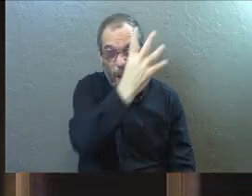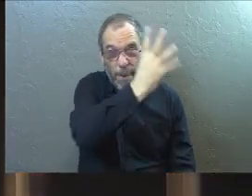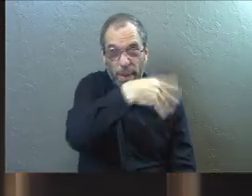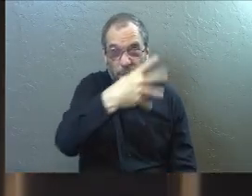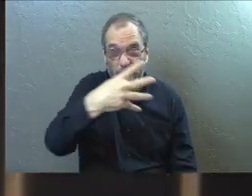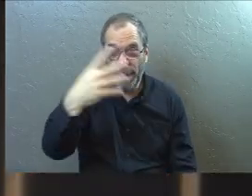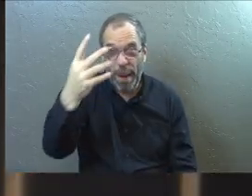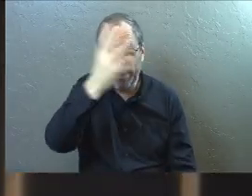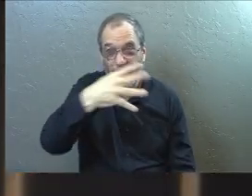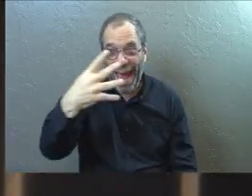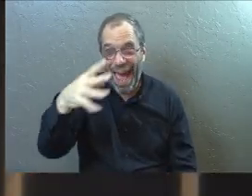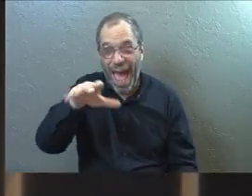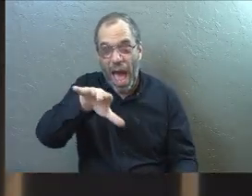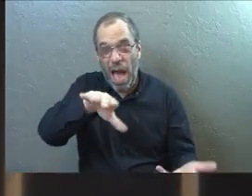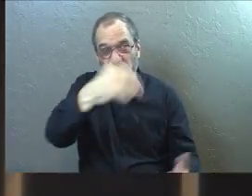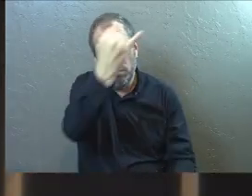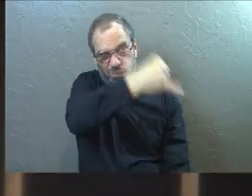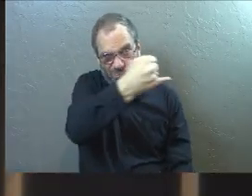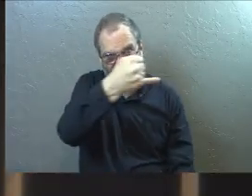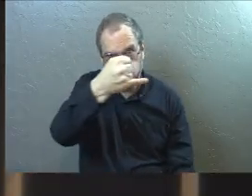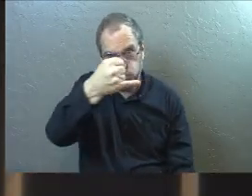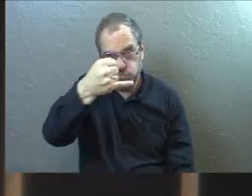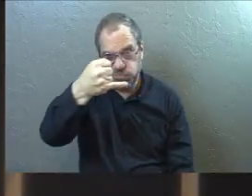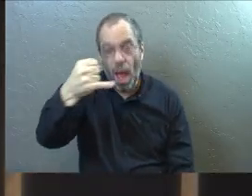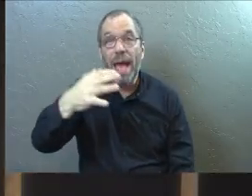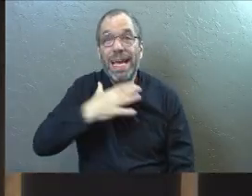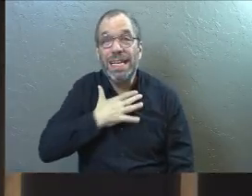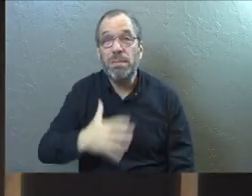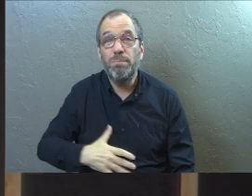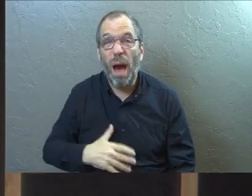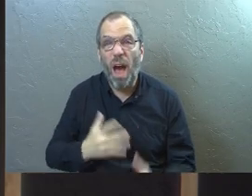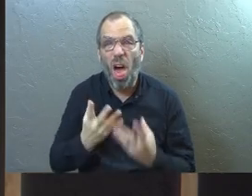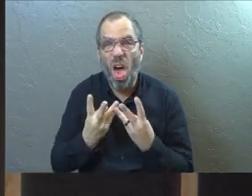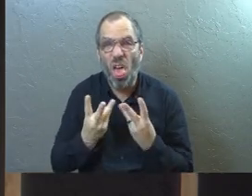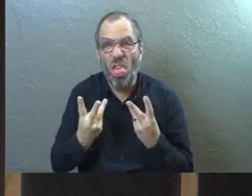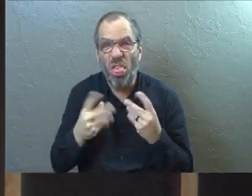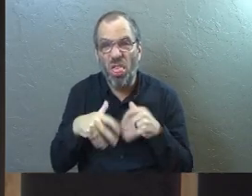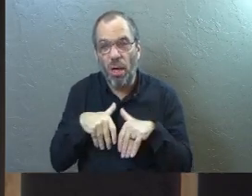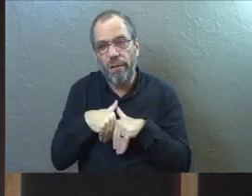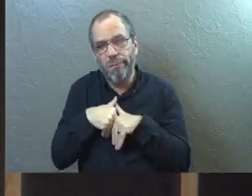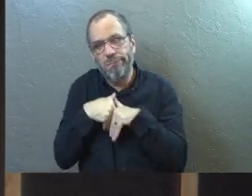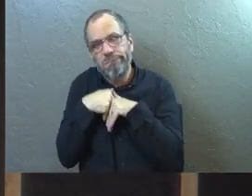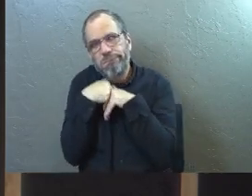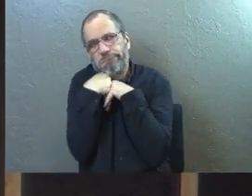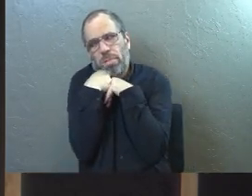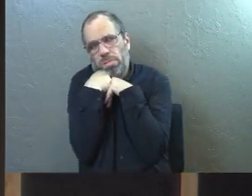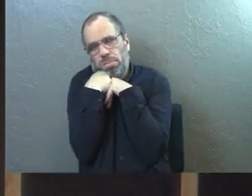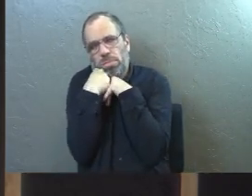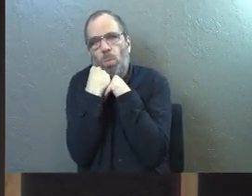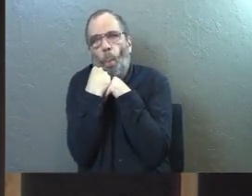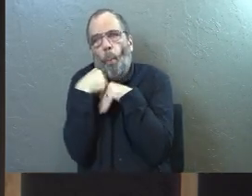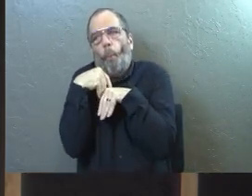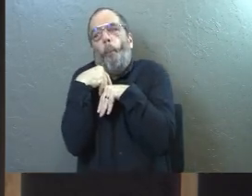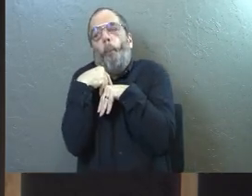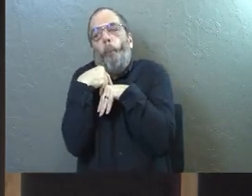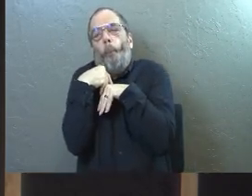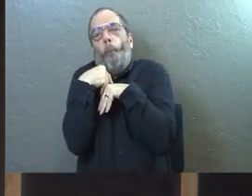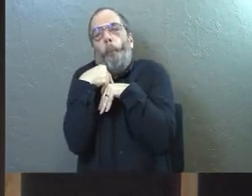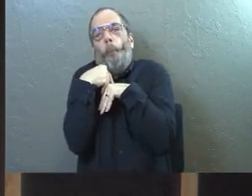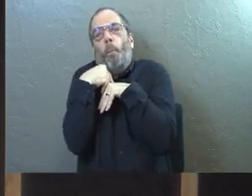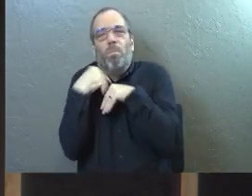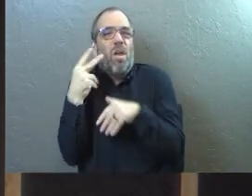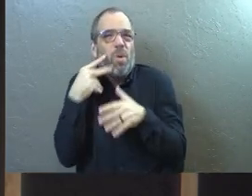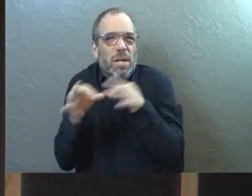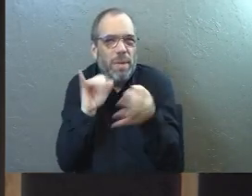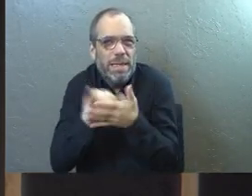No. He'd started to decompose. And we're going to talk about decomposition later. So you can look forward to that. Um,